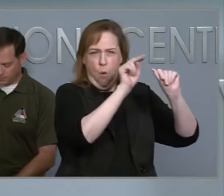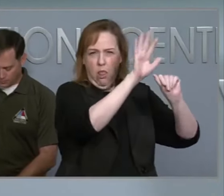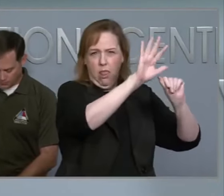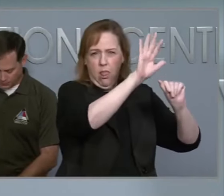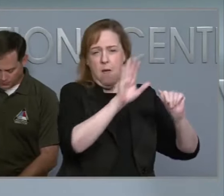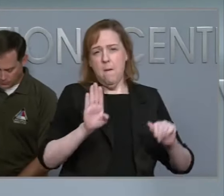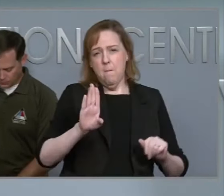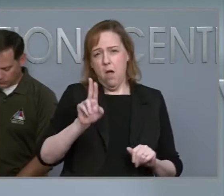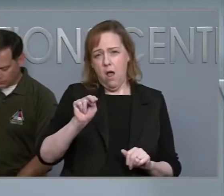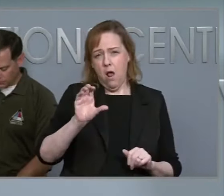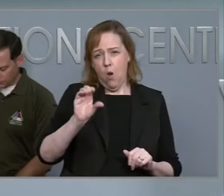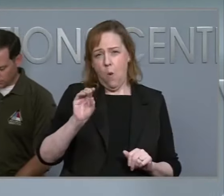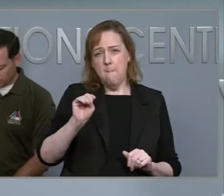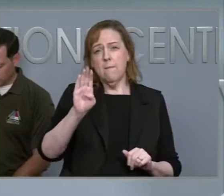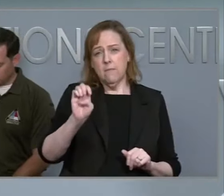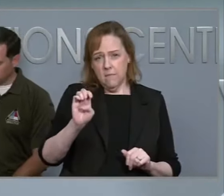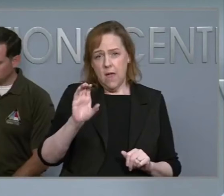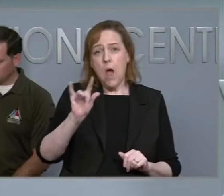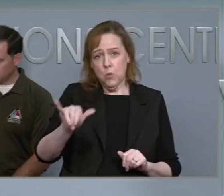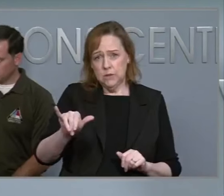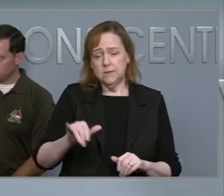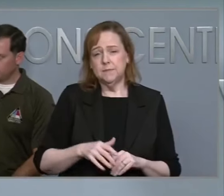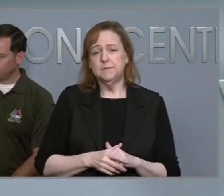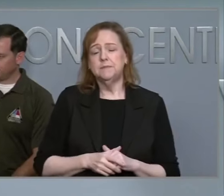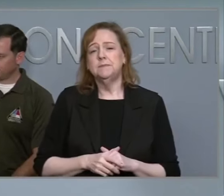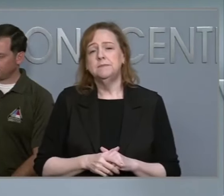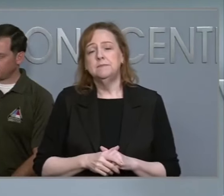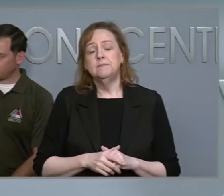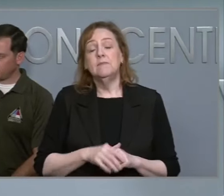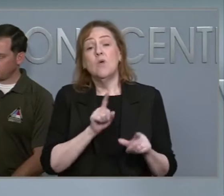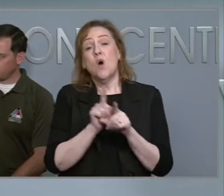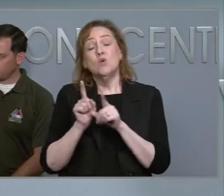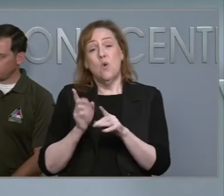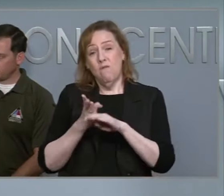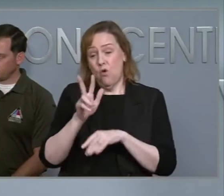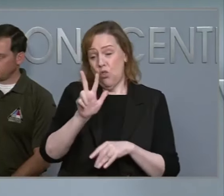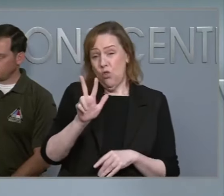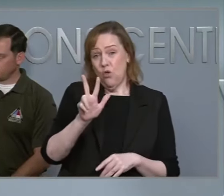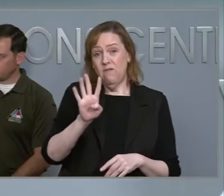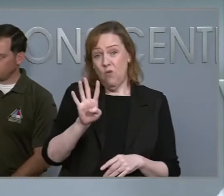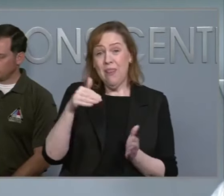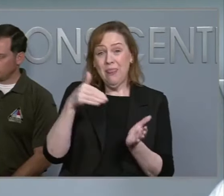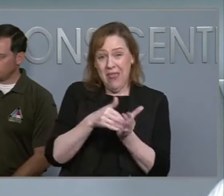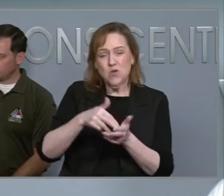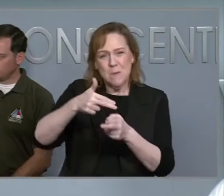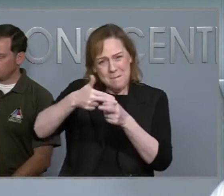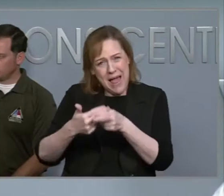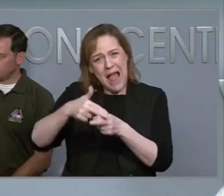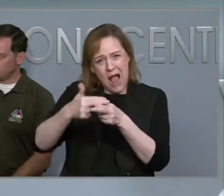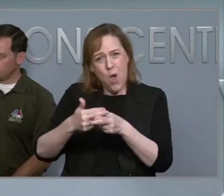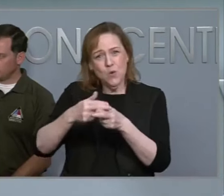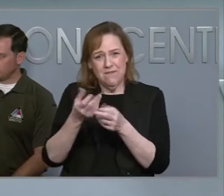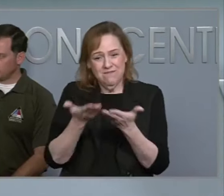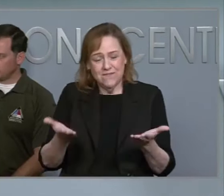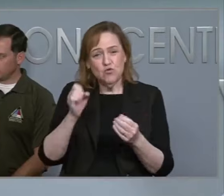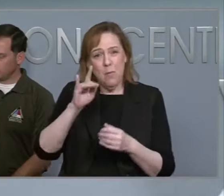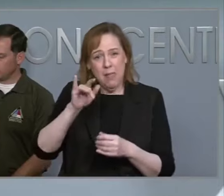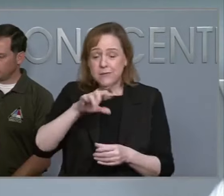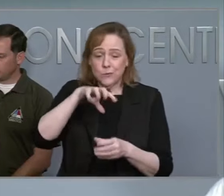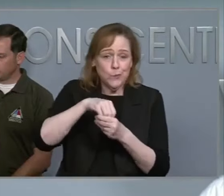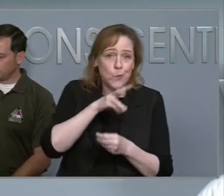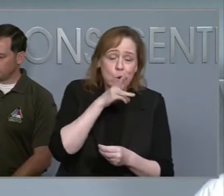We've also moved over 34,000 commodities or pounds of commodities to include water, food,